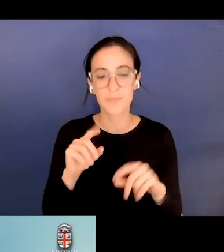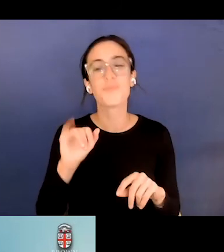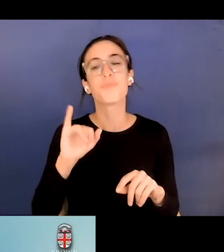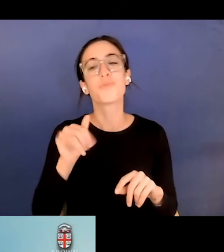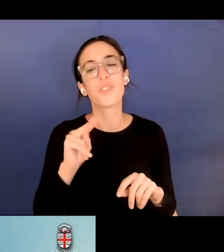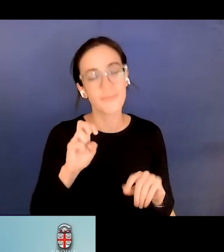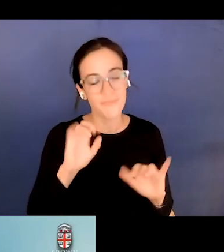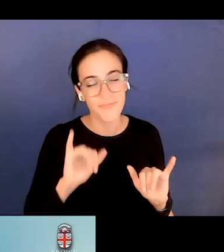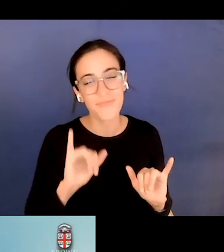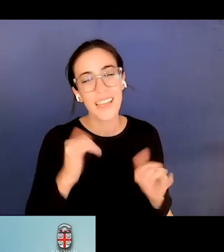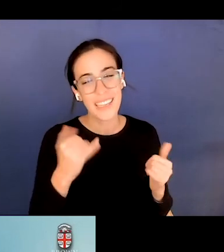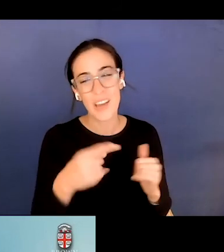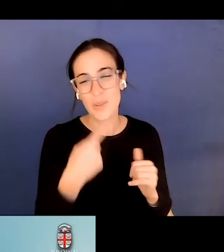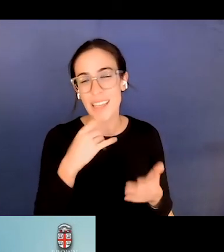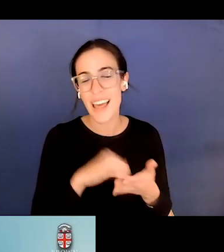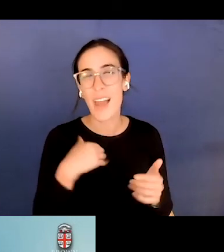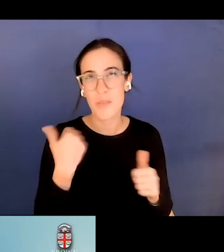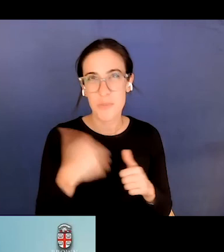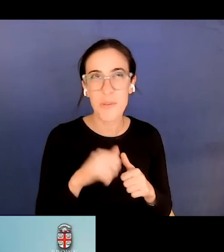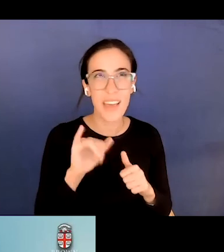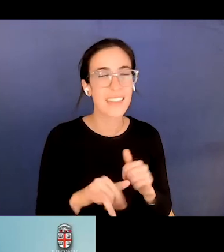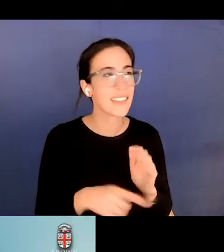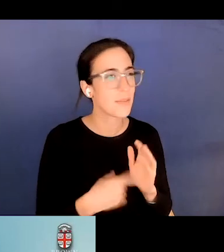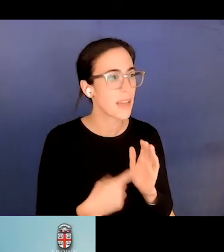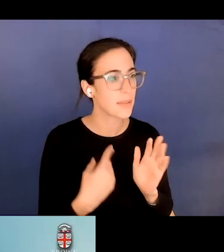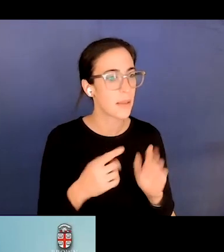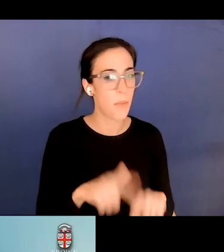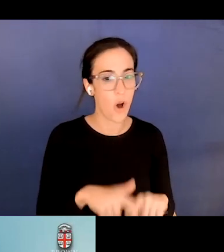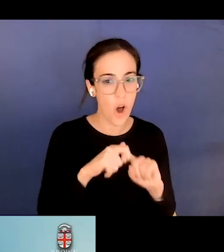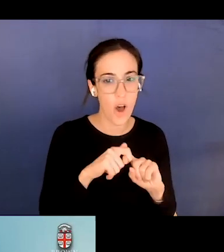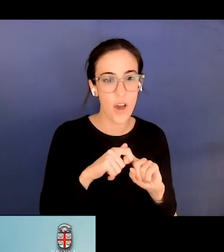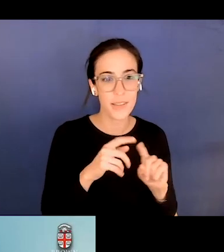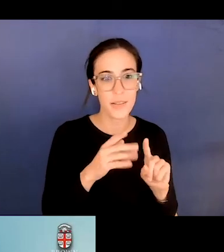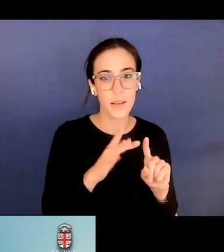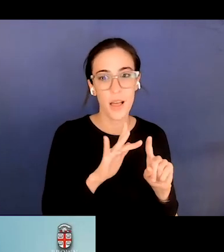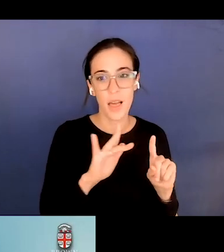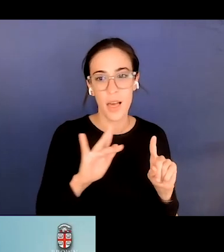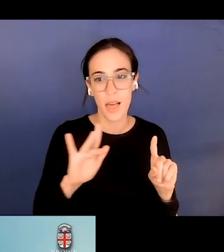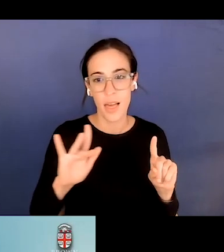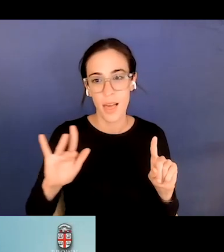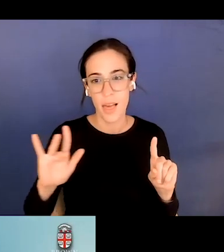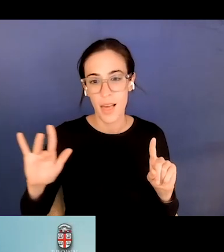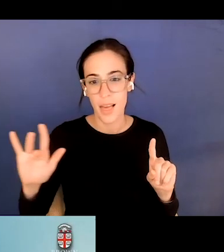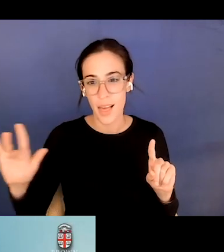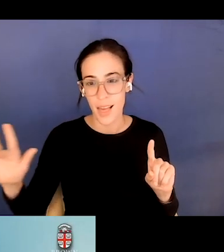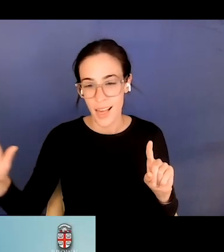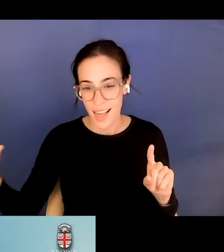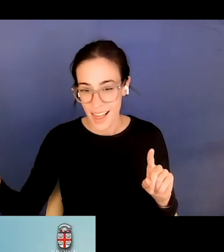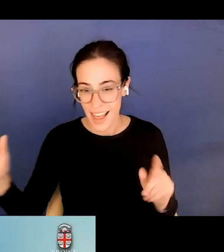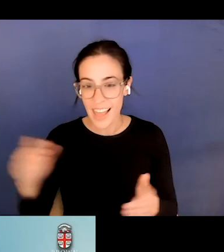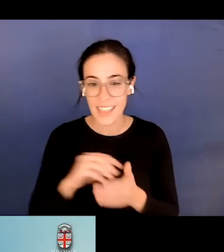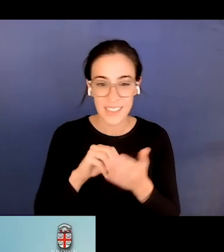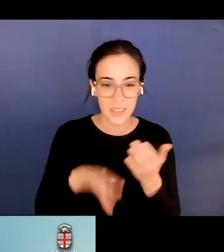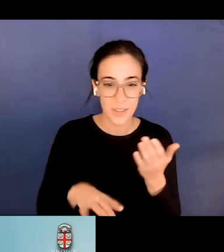I remember seeing that. And then sometimes the pauses was so long in the, in the, in the, like the gap for that you had to answer that the student had to